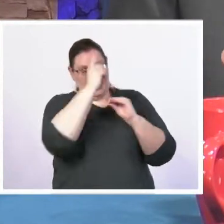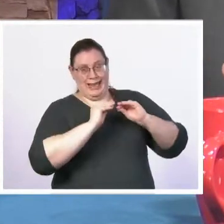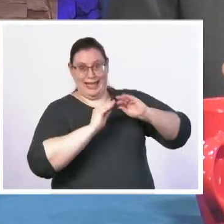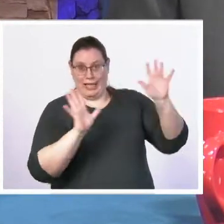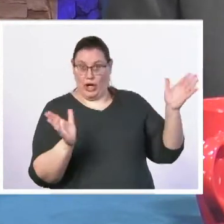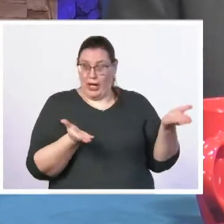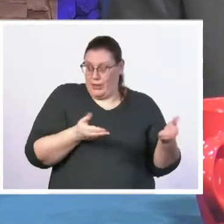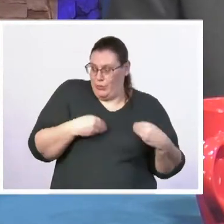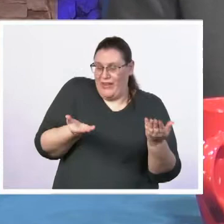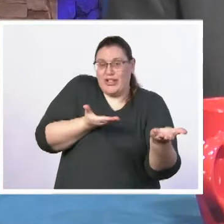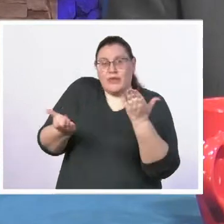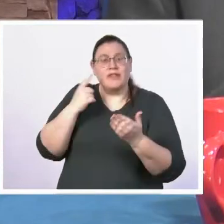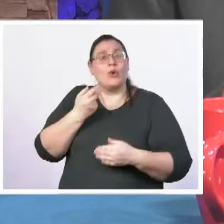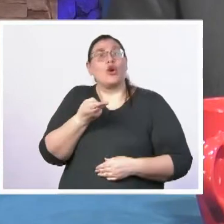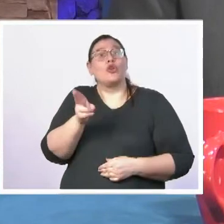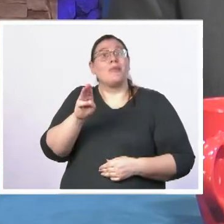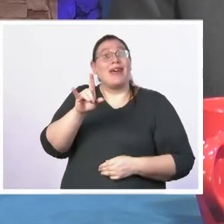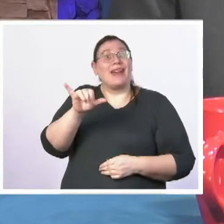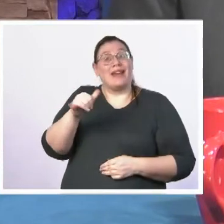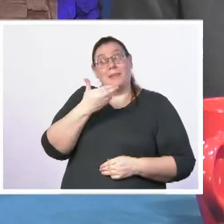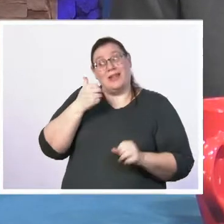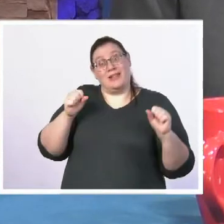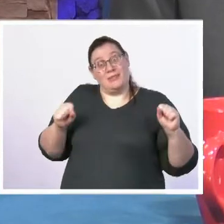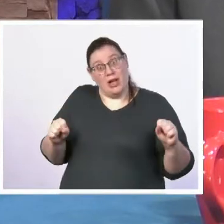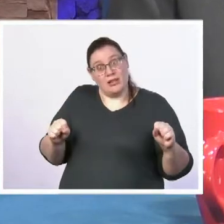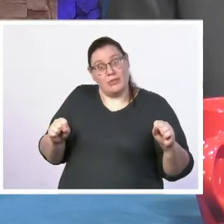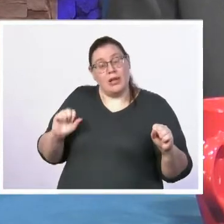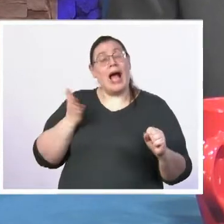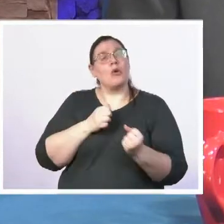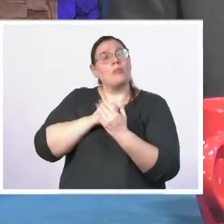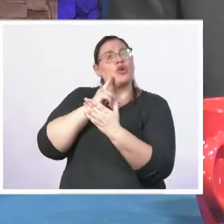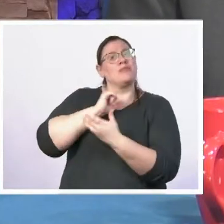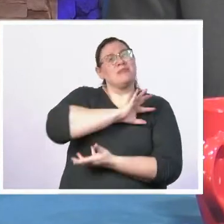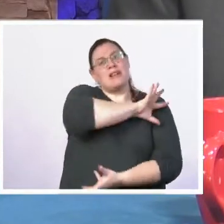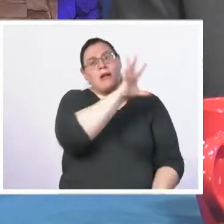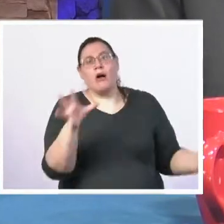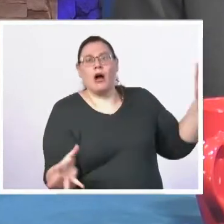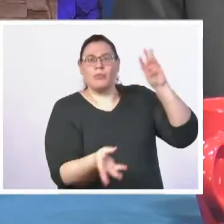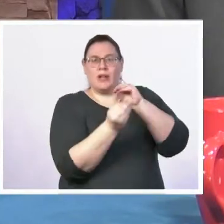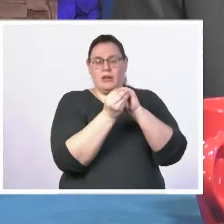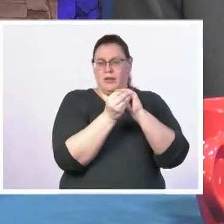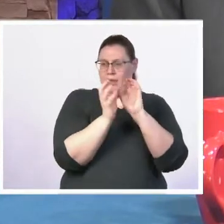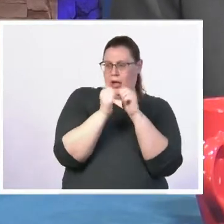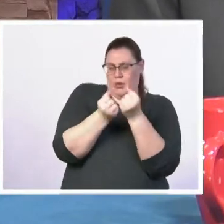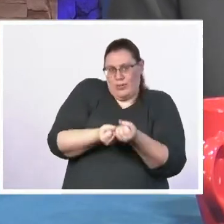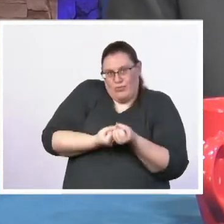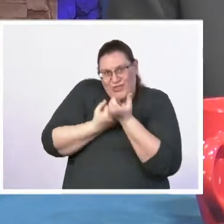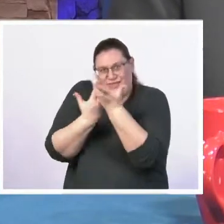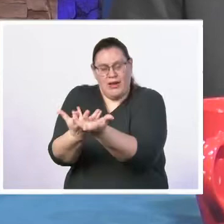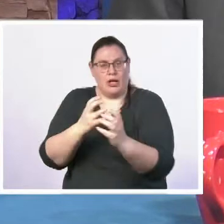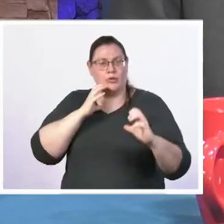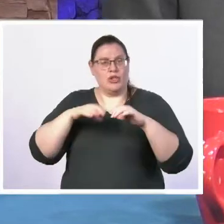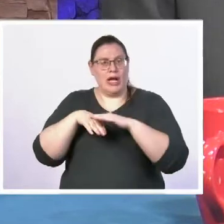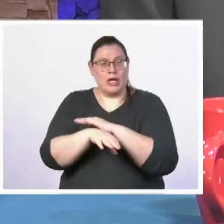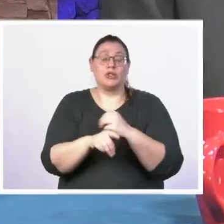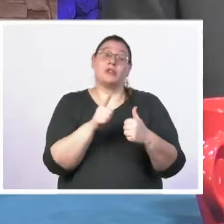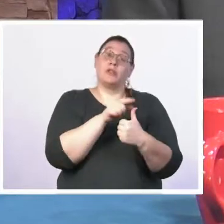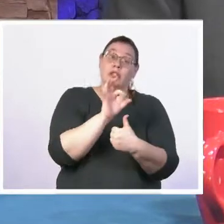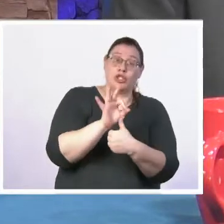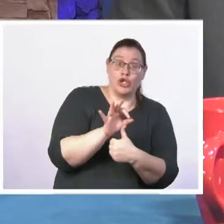that we can we need to have a comprehensive approach to how we provide that communication access interpreting